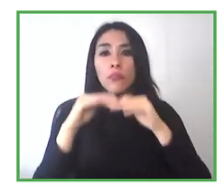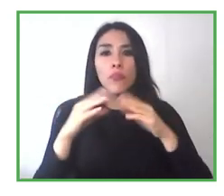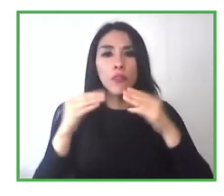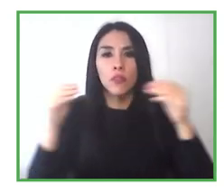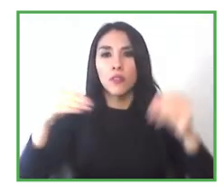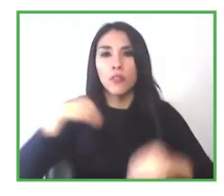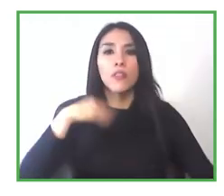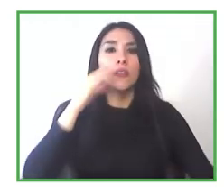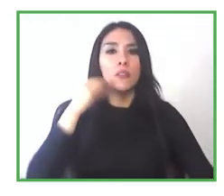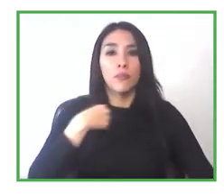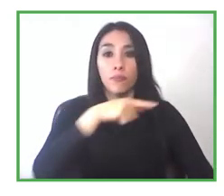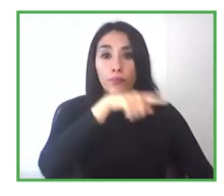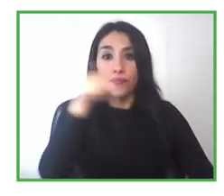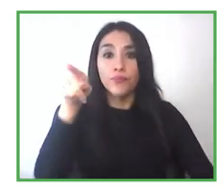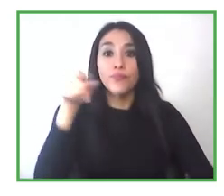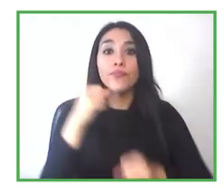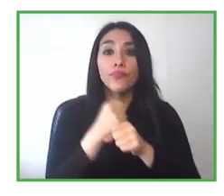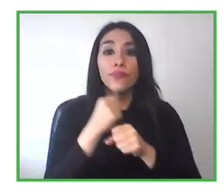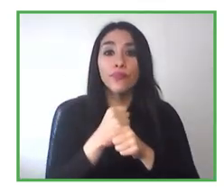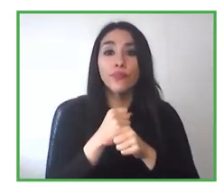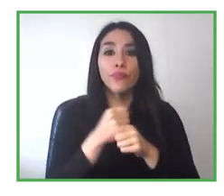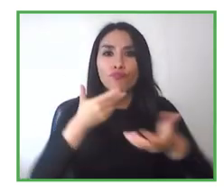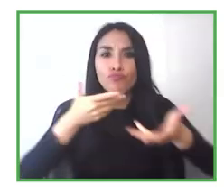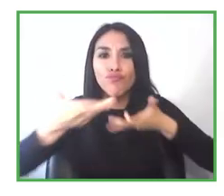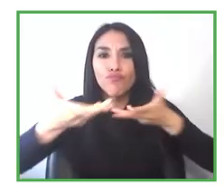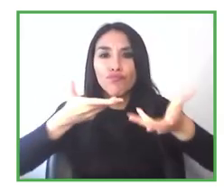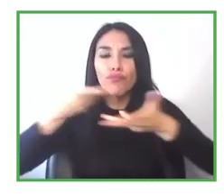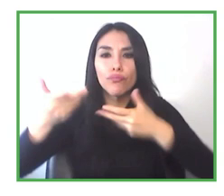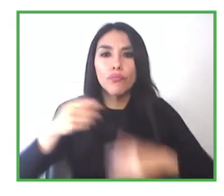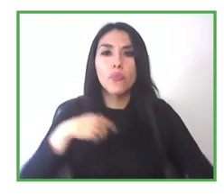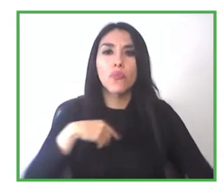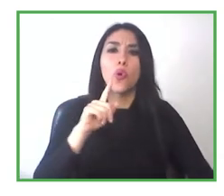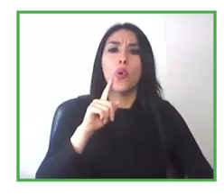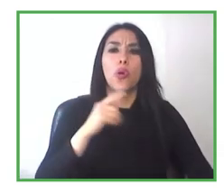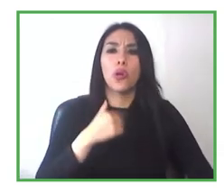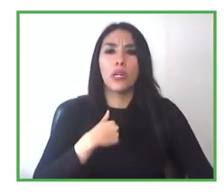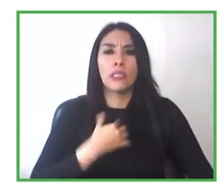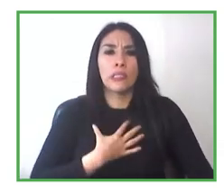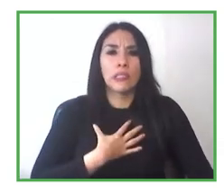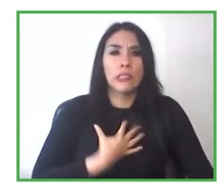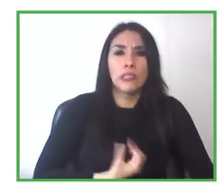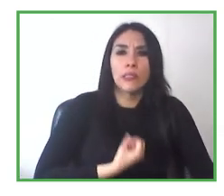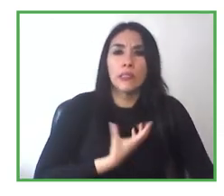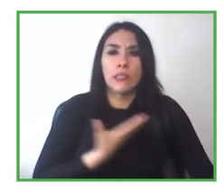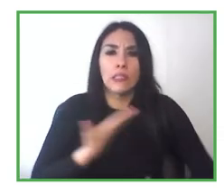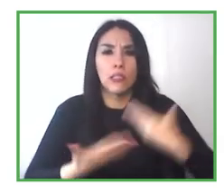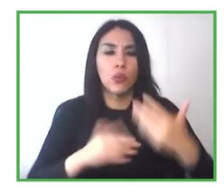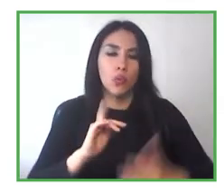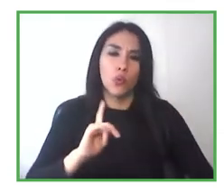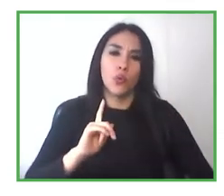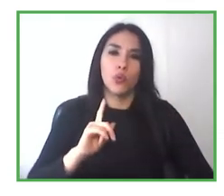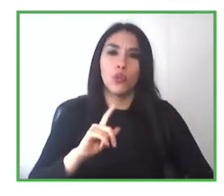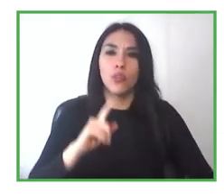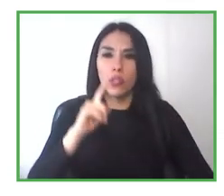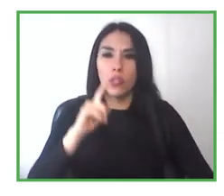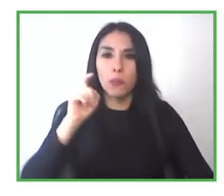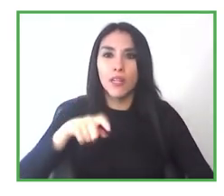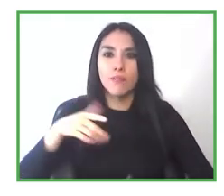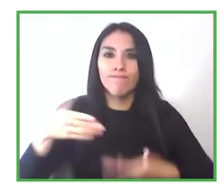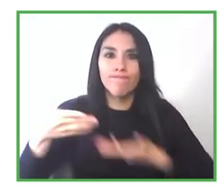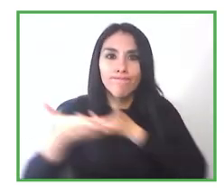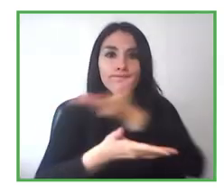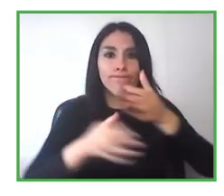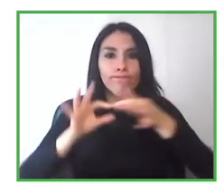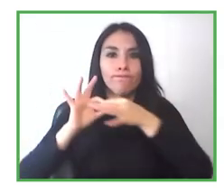collaborative work. This is not just a work of a few. If not, we require companies,